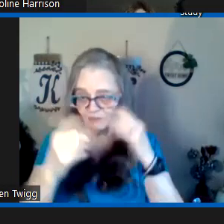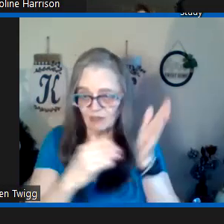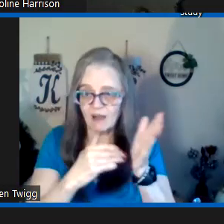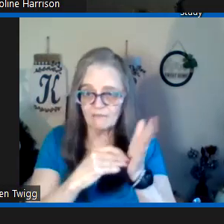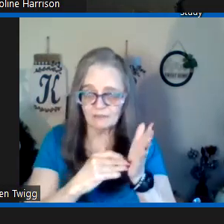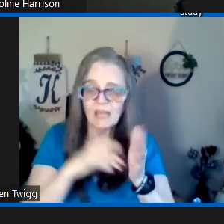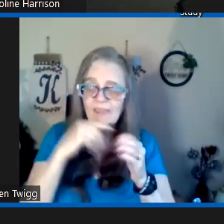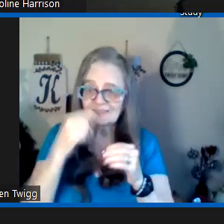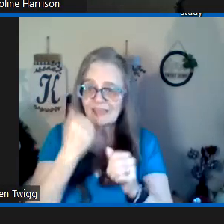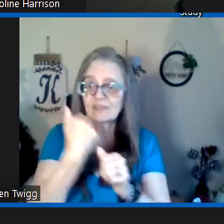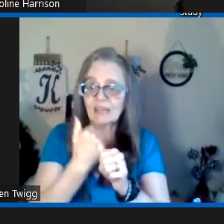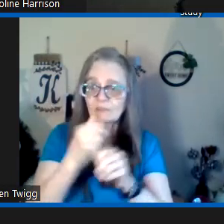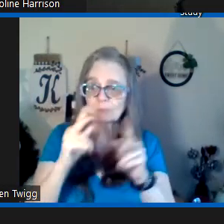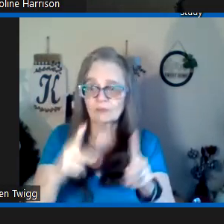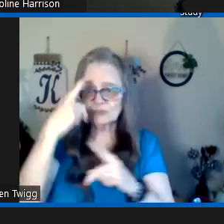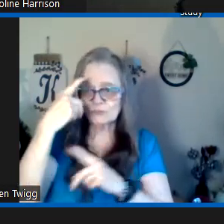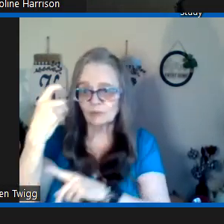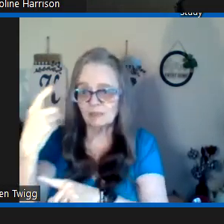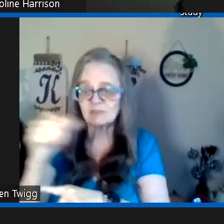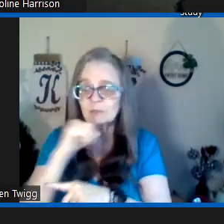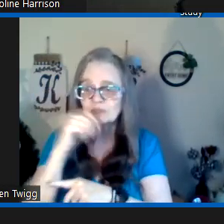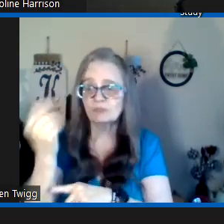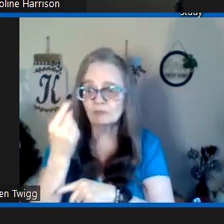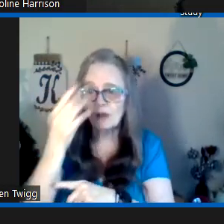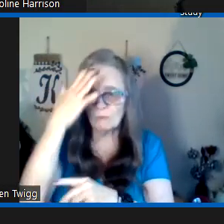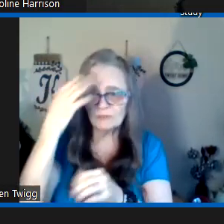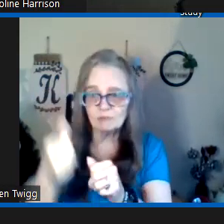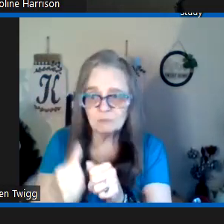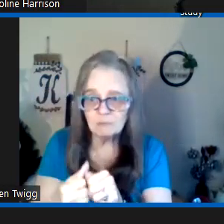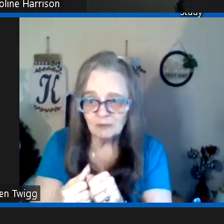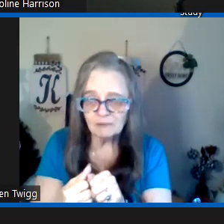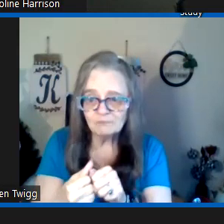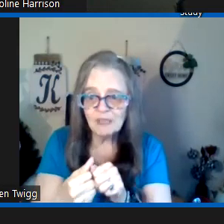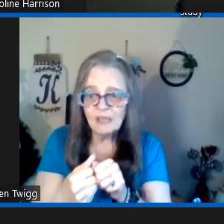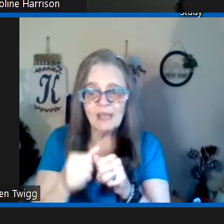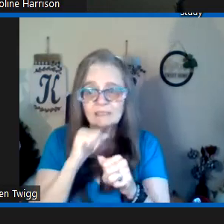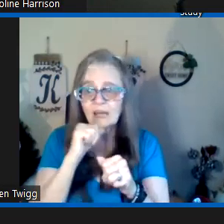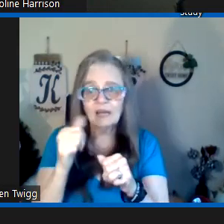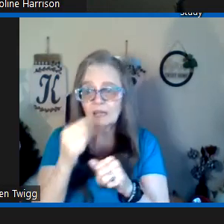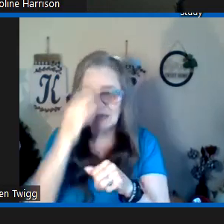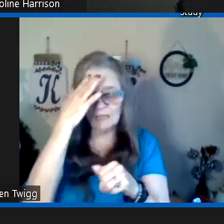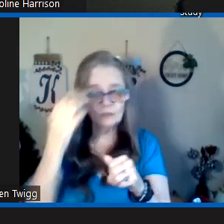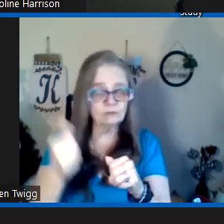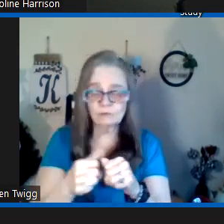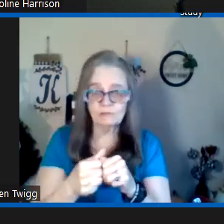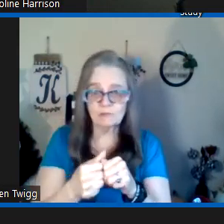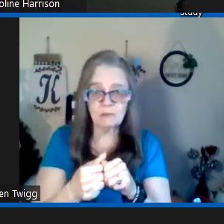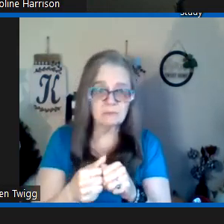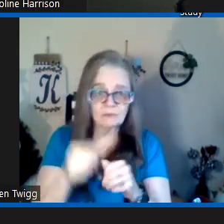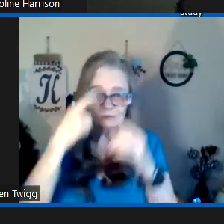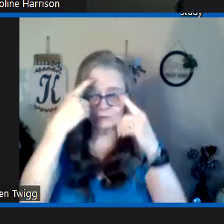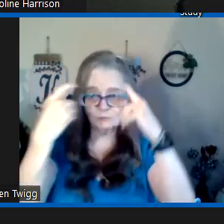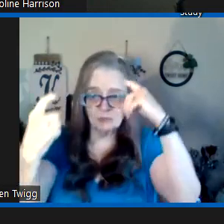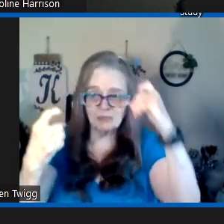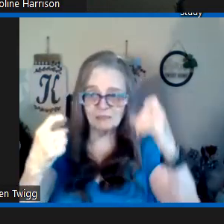i don't dream very often they say that every person dreams but you don't always remember it and i i don't usually